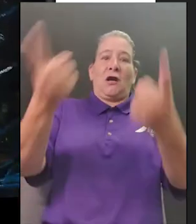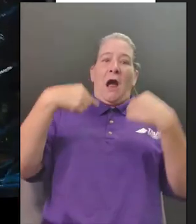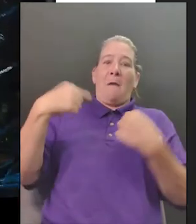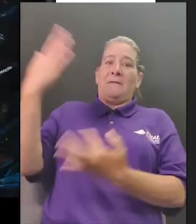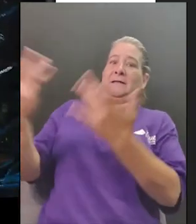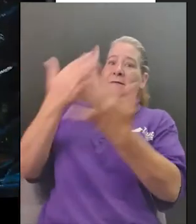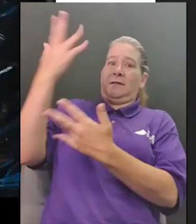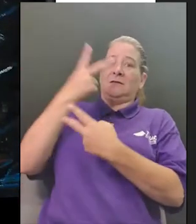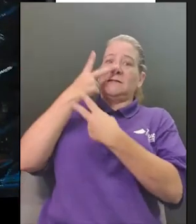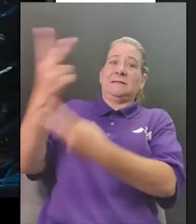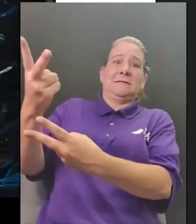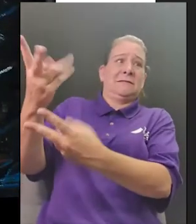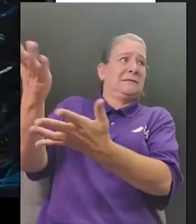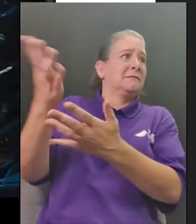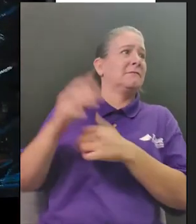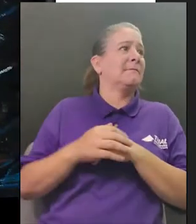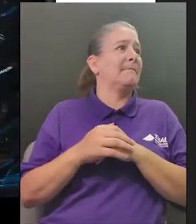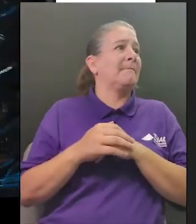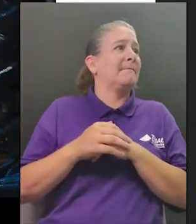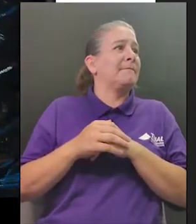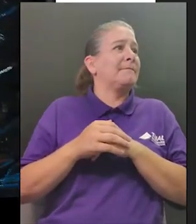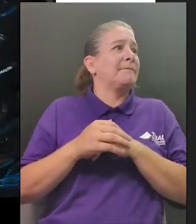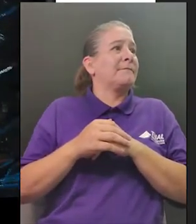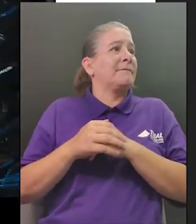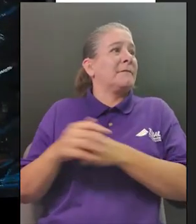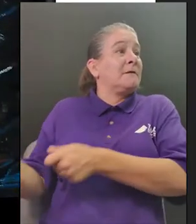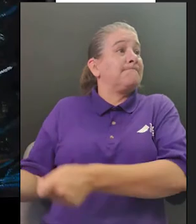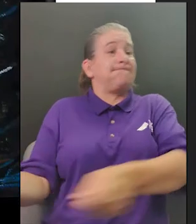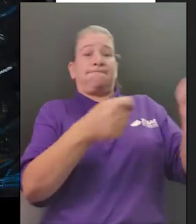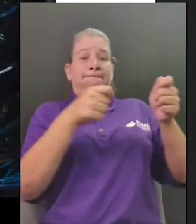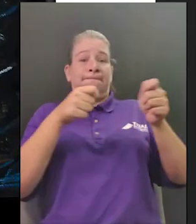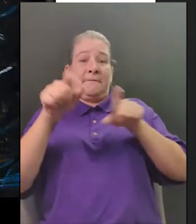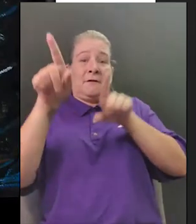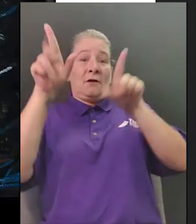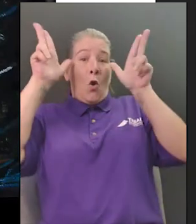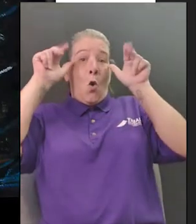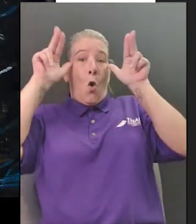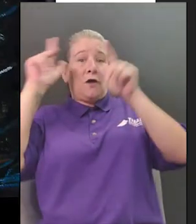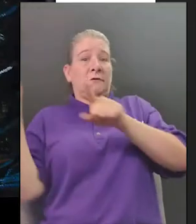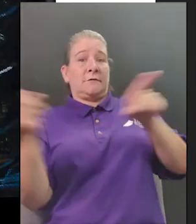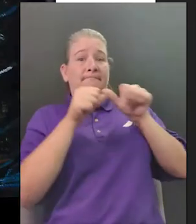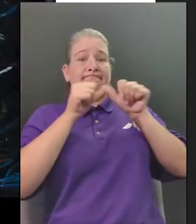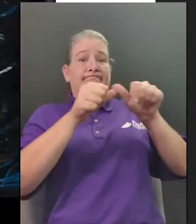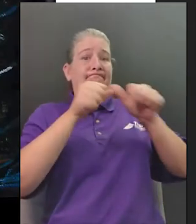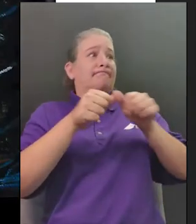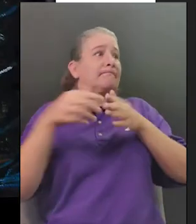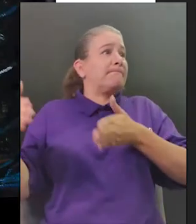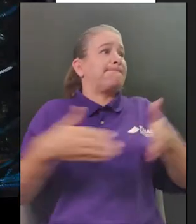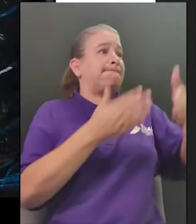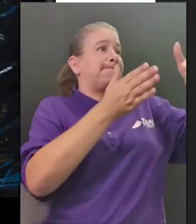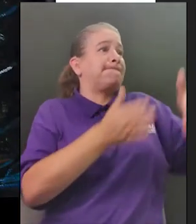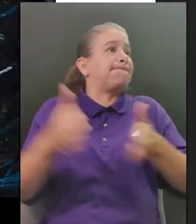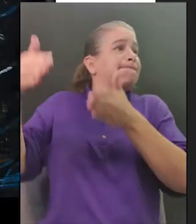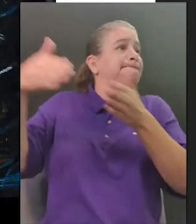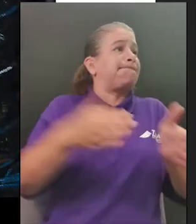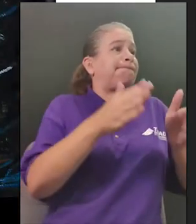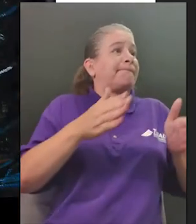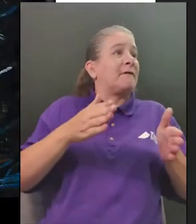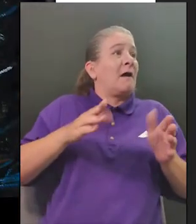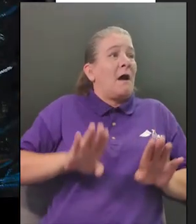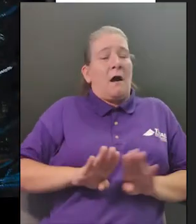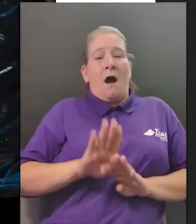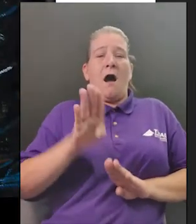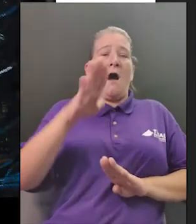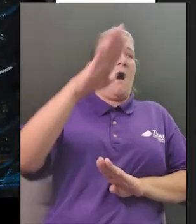she turned star onto the path heading north uphill through the dense woods the wind whistled eerily